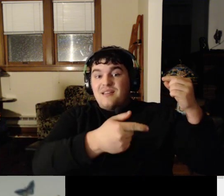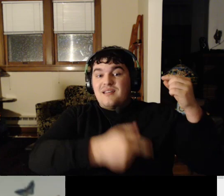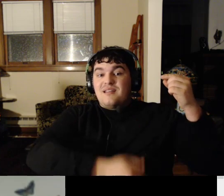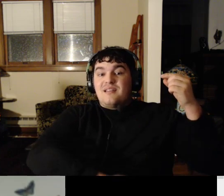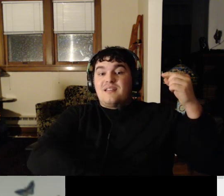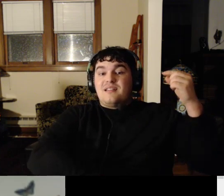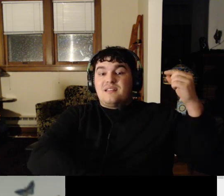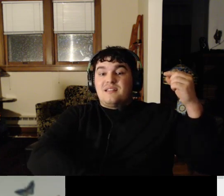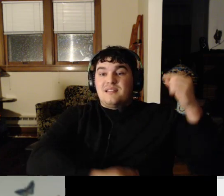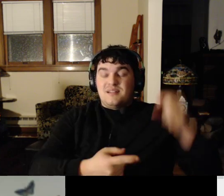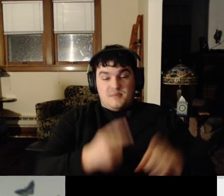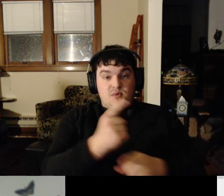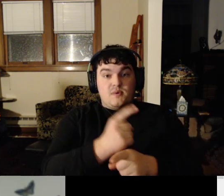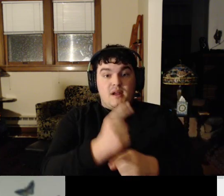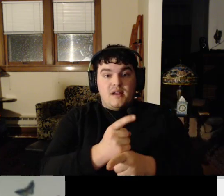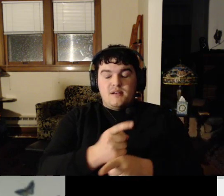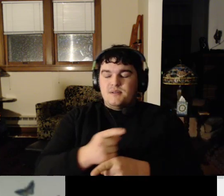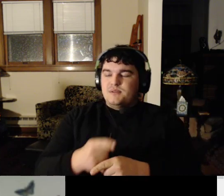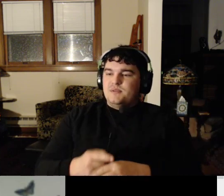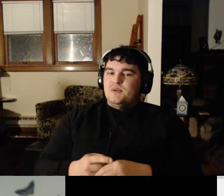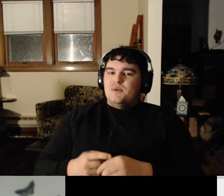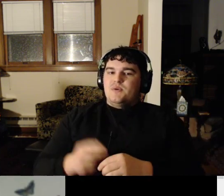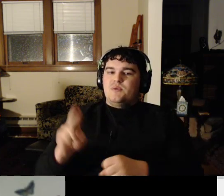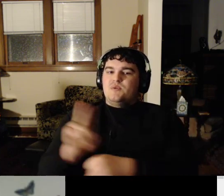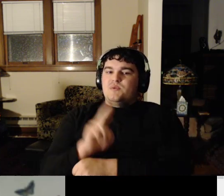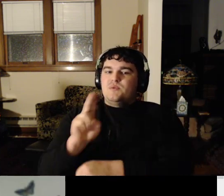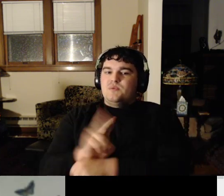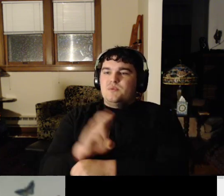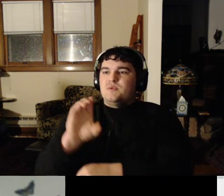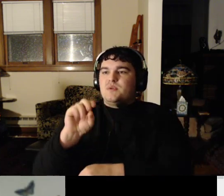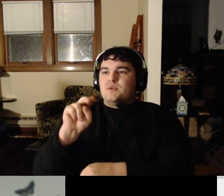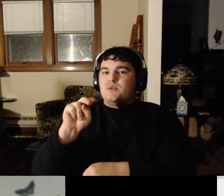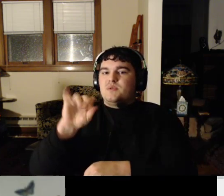That is exactly right. And what is a conjunction?